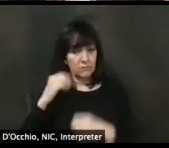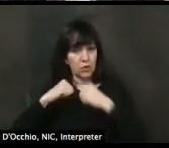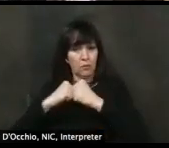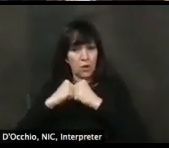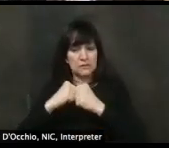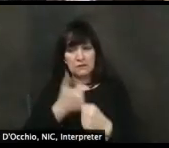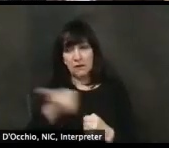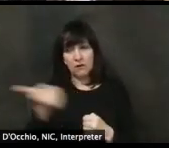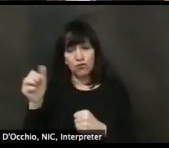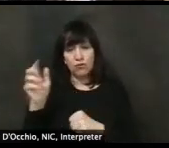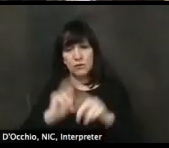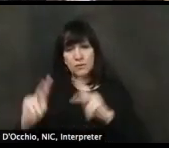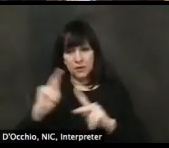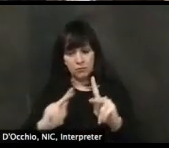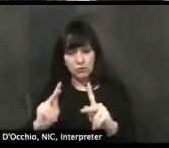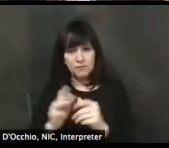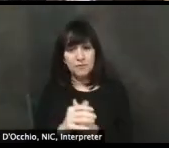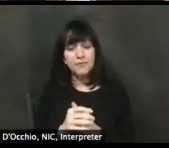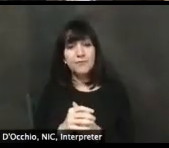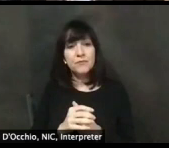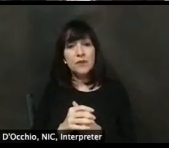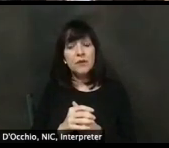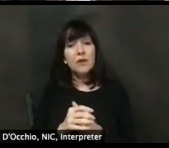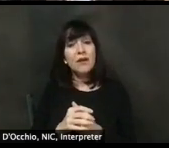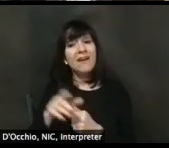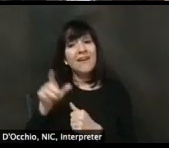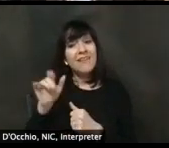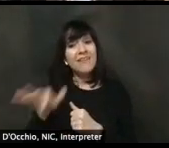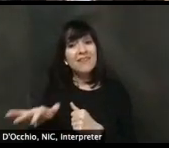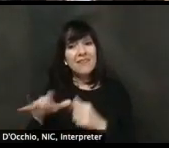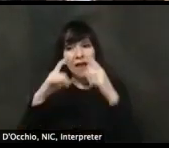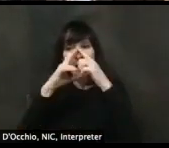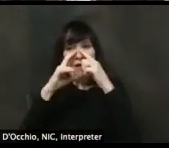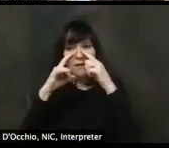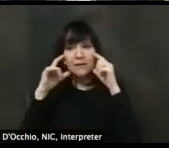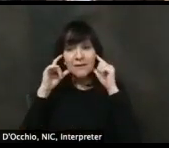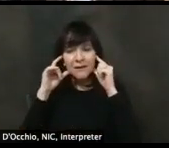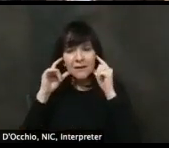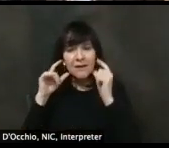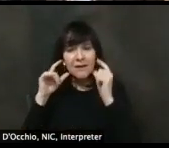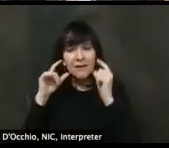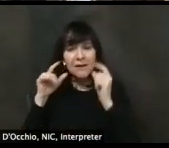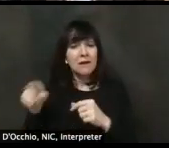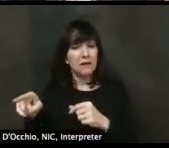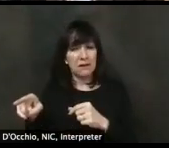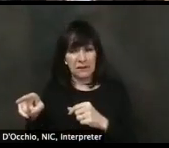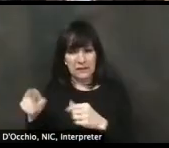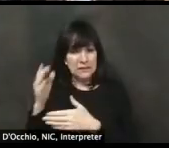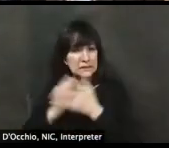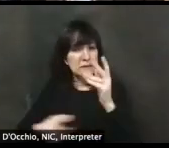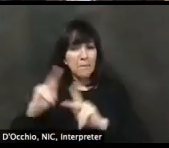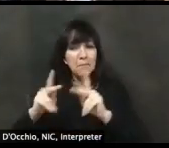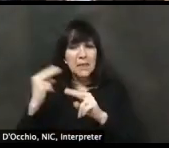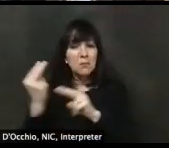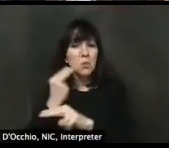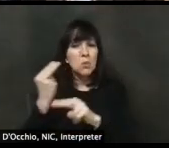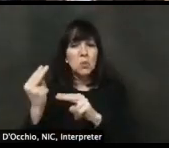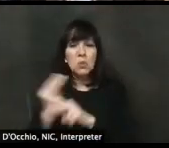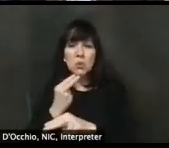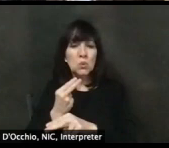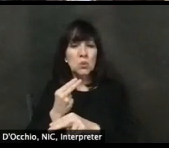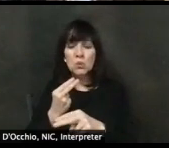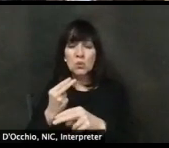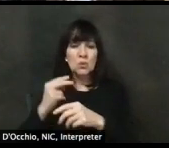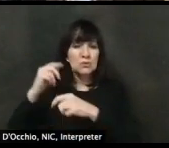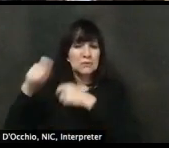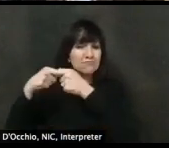face coverings can be created. As Lieutenant governor was saying, a lot of people are just using bandanas, which is fine. Um, I've